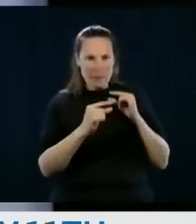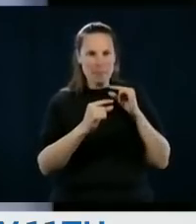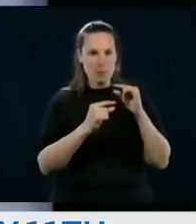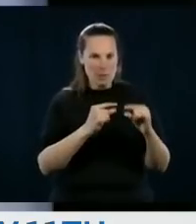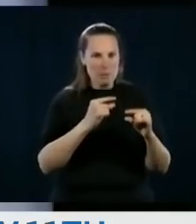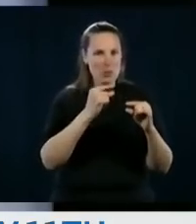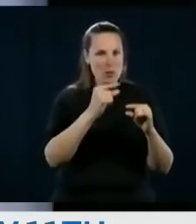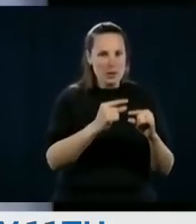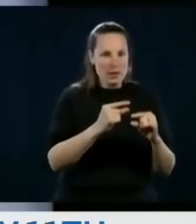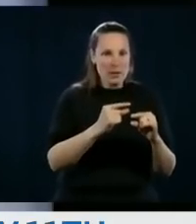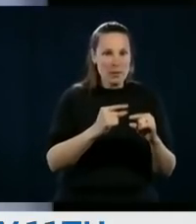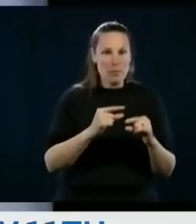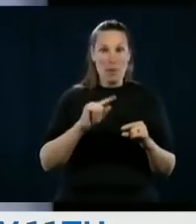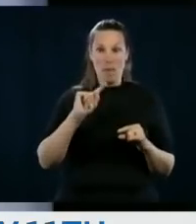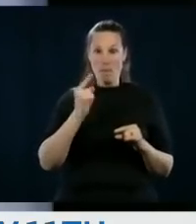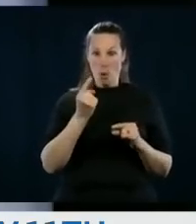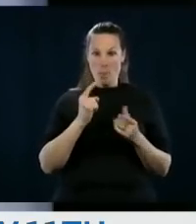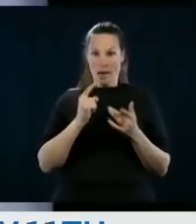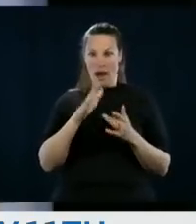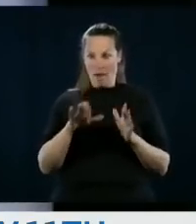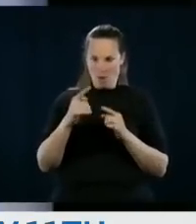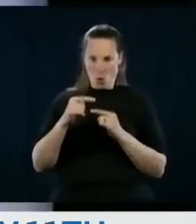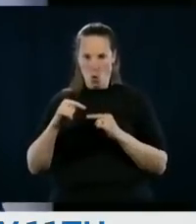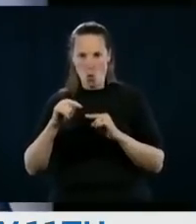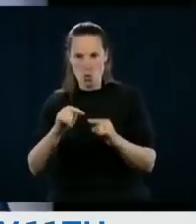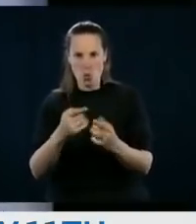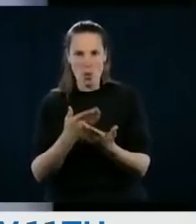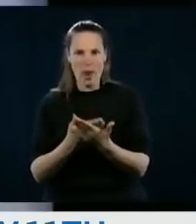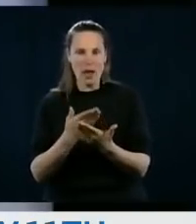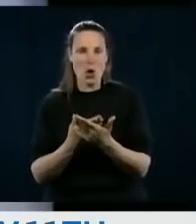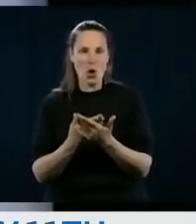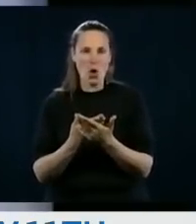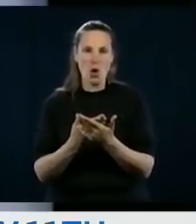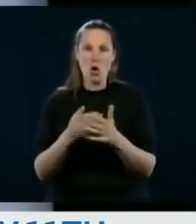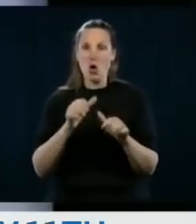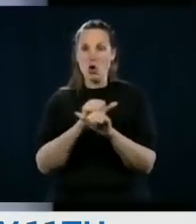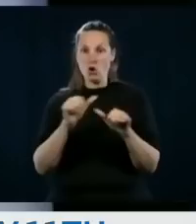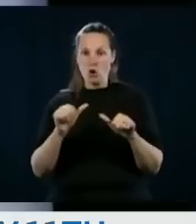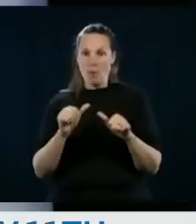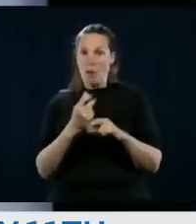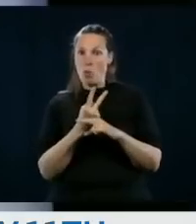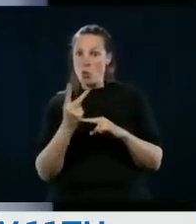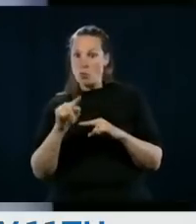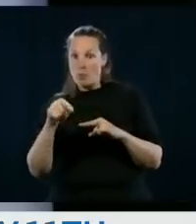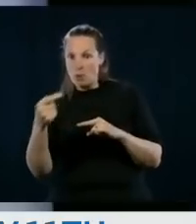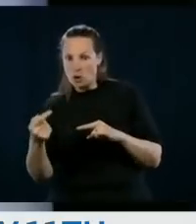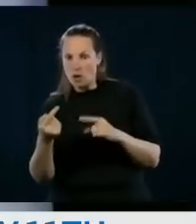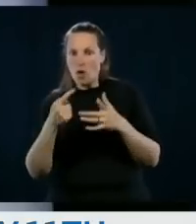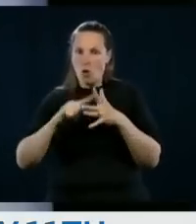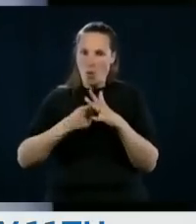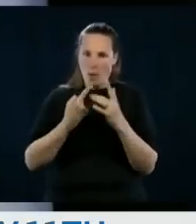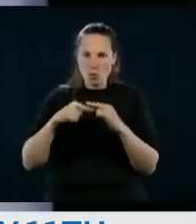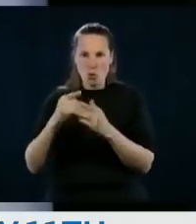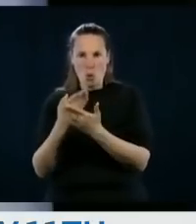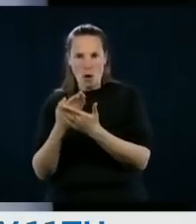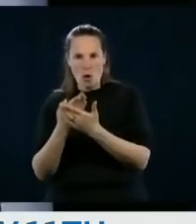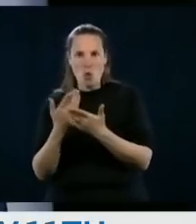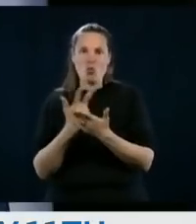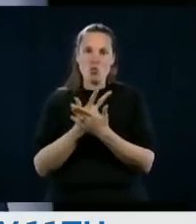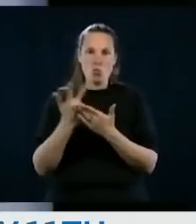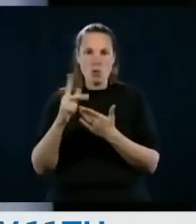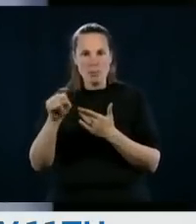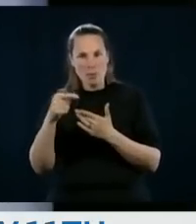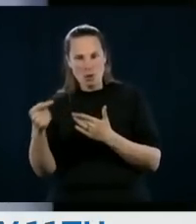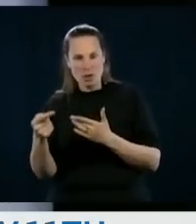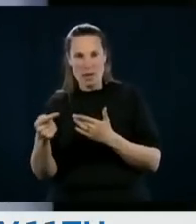it is going to be slow, gradual and voluntary. Even if the first children who come back to school will come back in two or three weeks, there